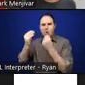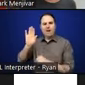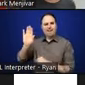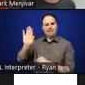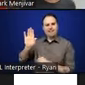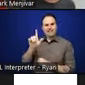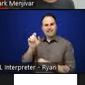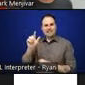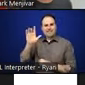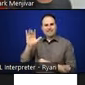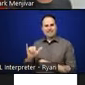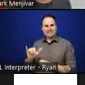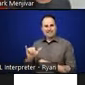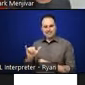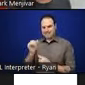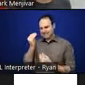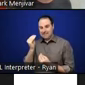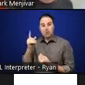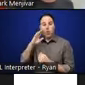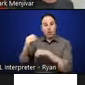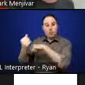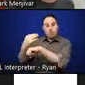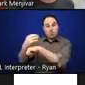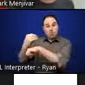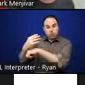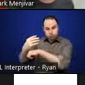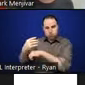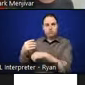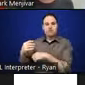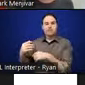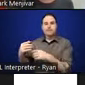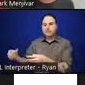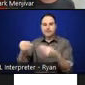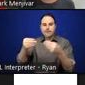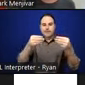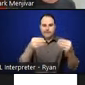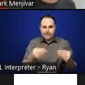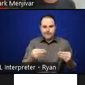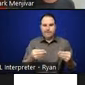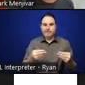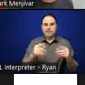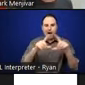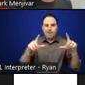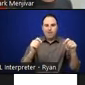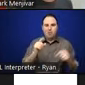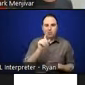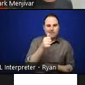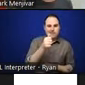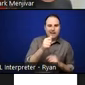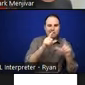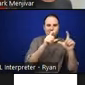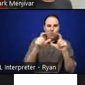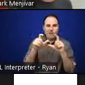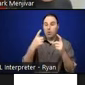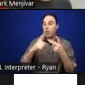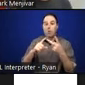like an envelope with like 10 photographs and then I would get a shoe box full of like a hundred slides. Right. And these boxes just kind